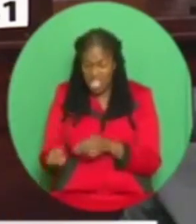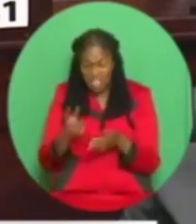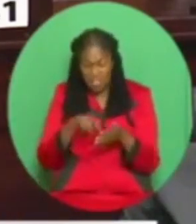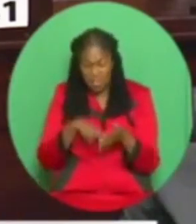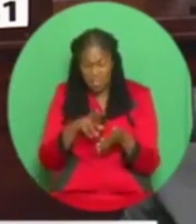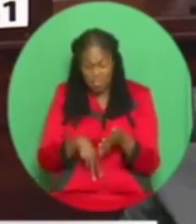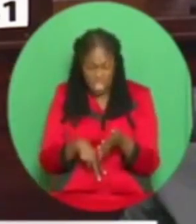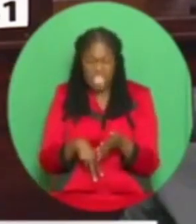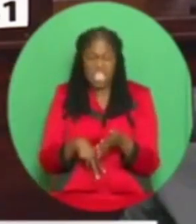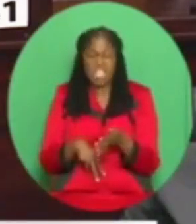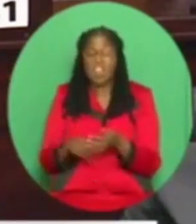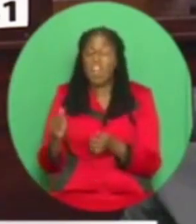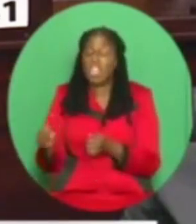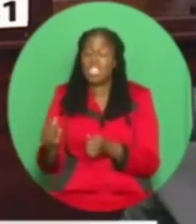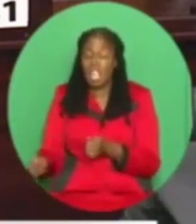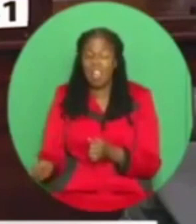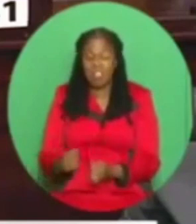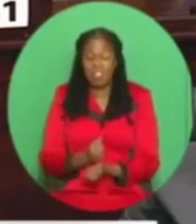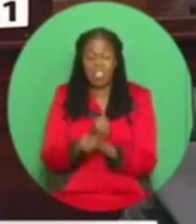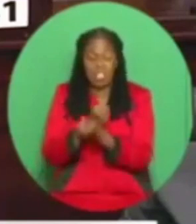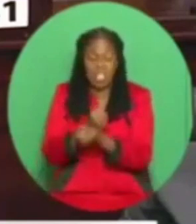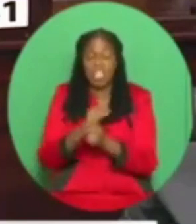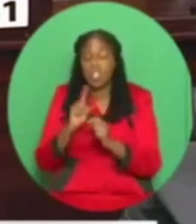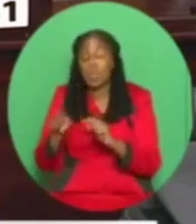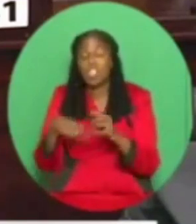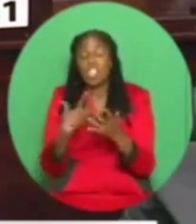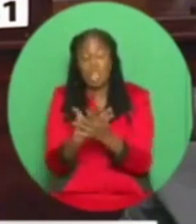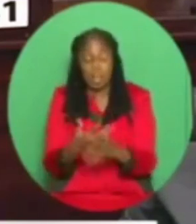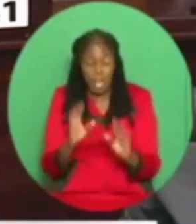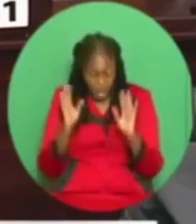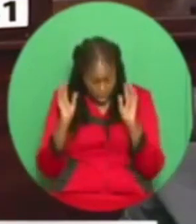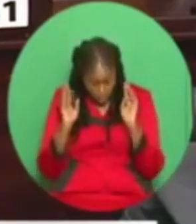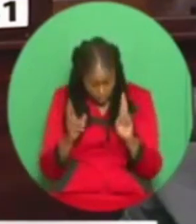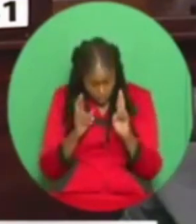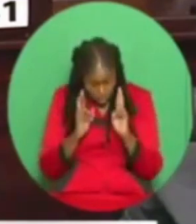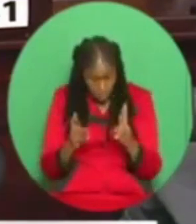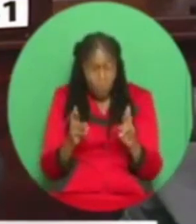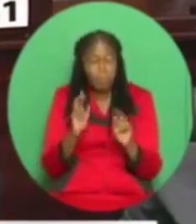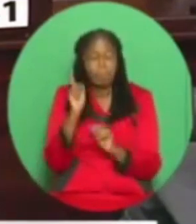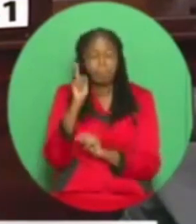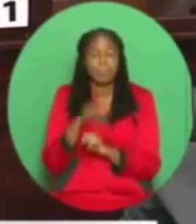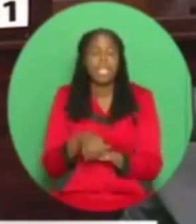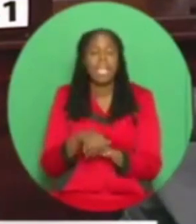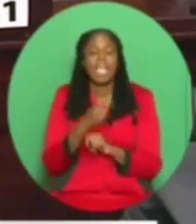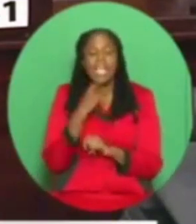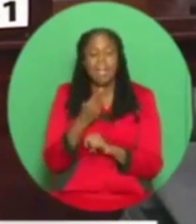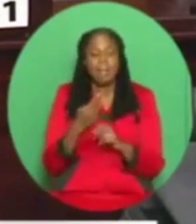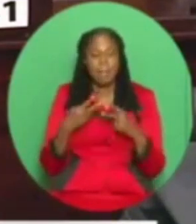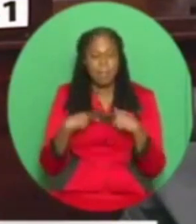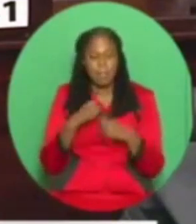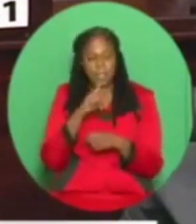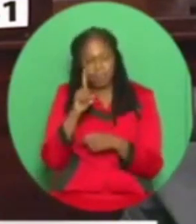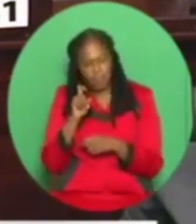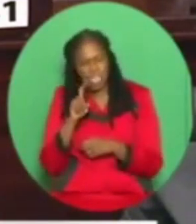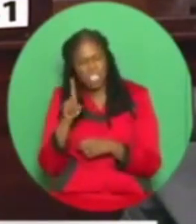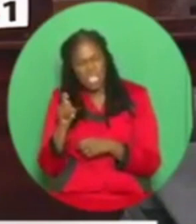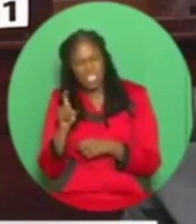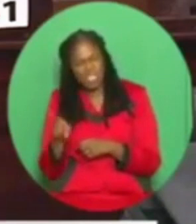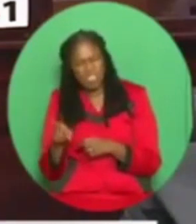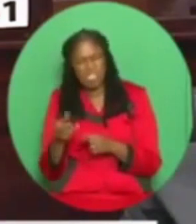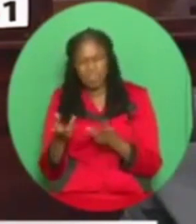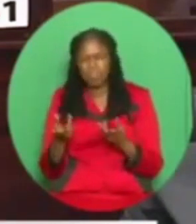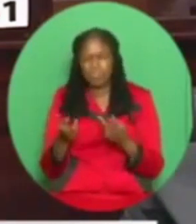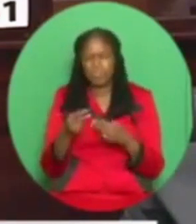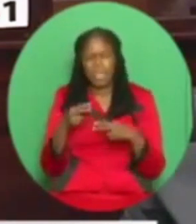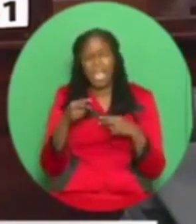bad. Madam Speaker. So Madam Speaker in winding up there are questions I have raised I'm sure colleagues opposite I encourage them to